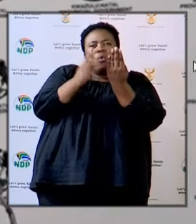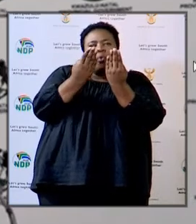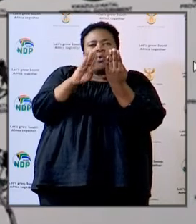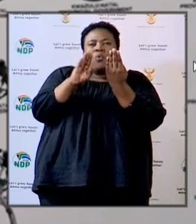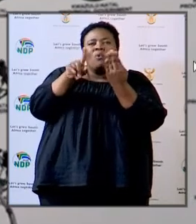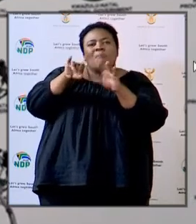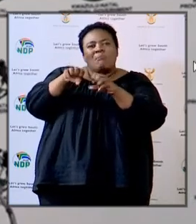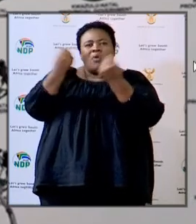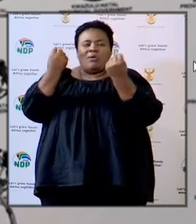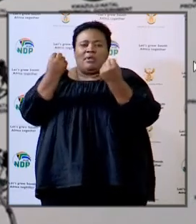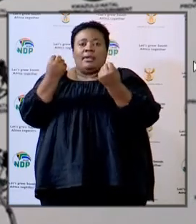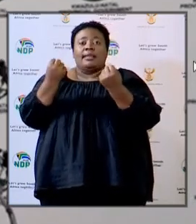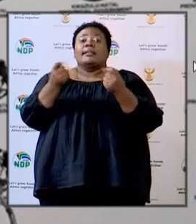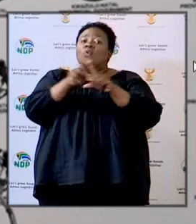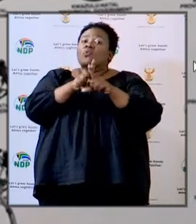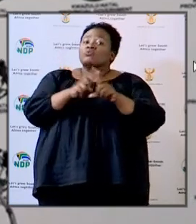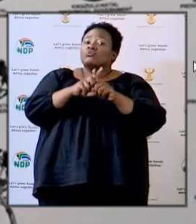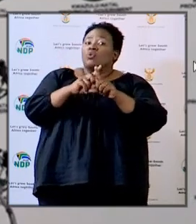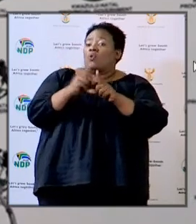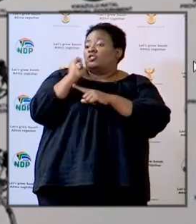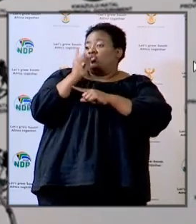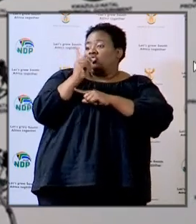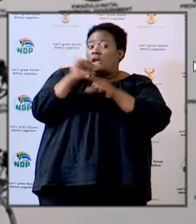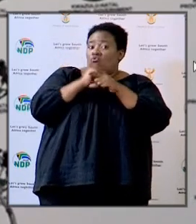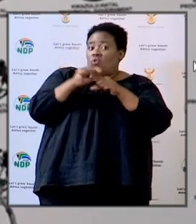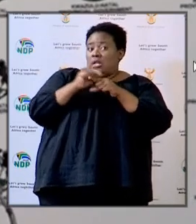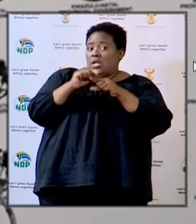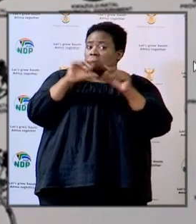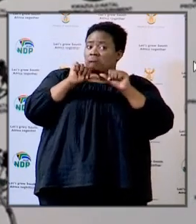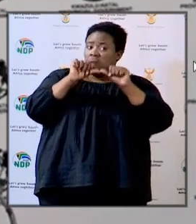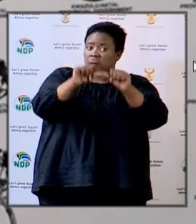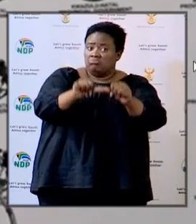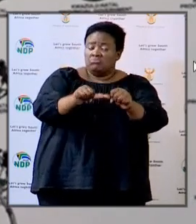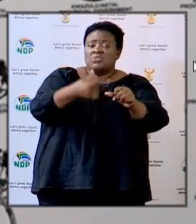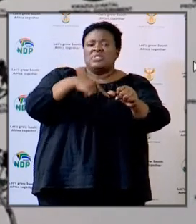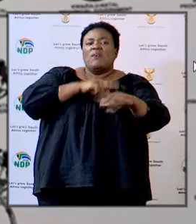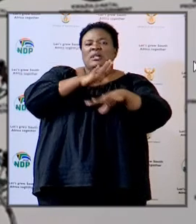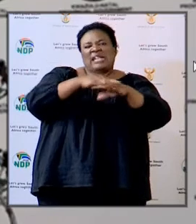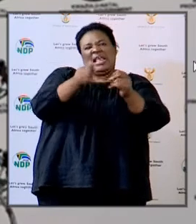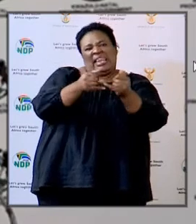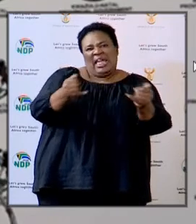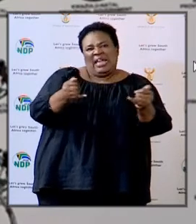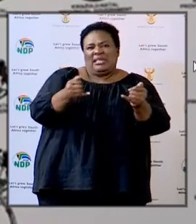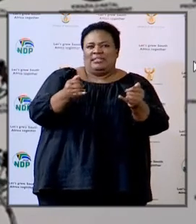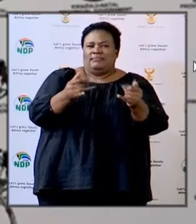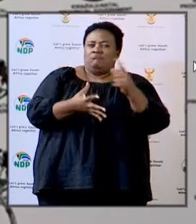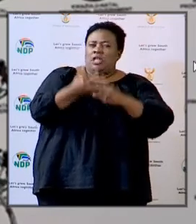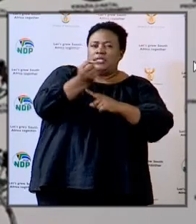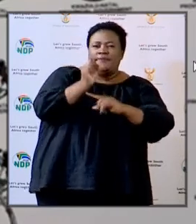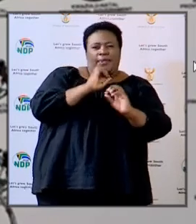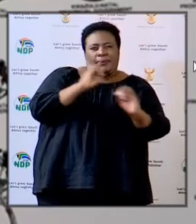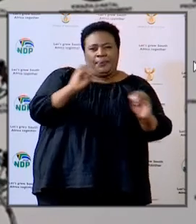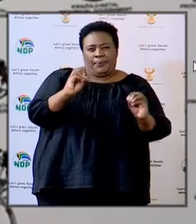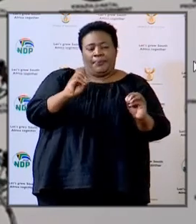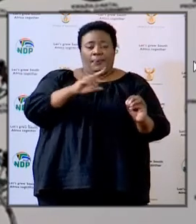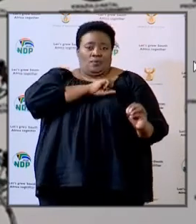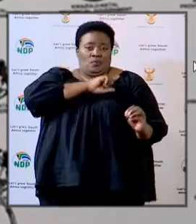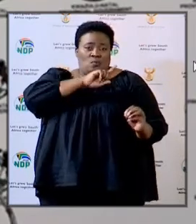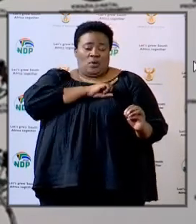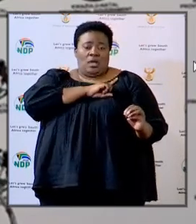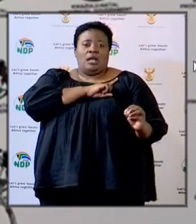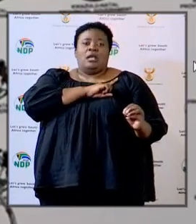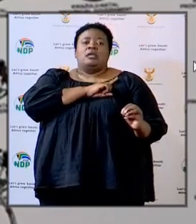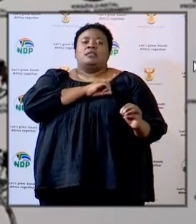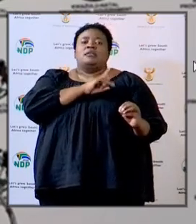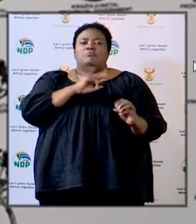The training of teachers is continuing. We could not meet our timelines in terms of the training of teachers because